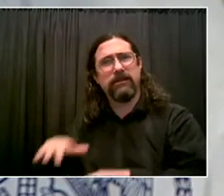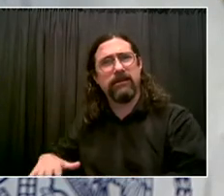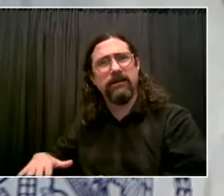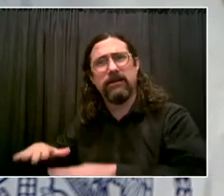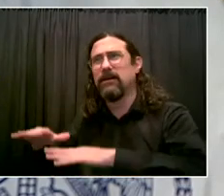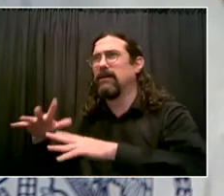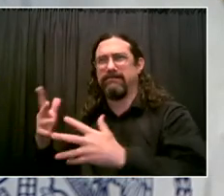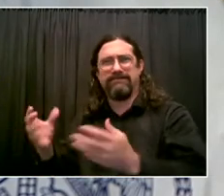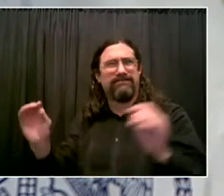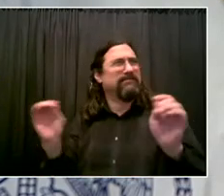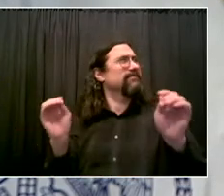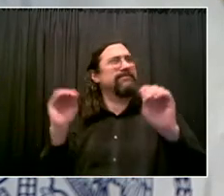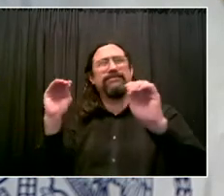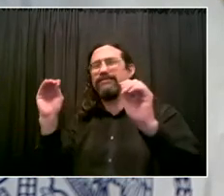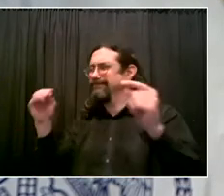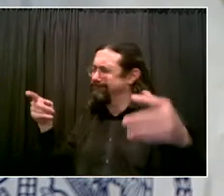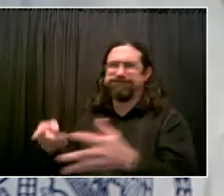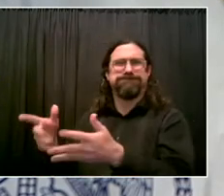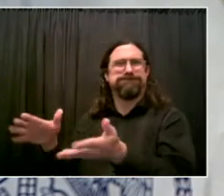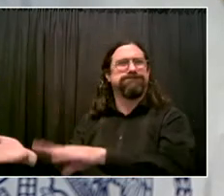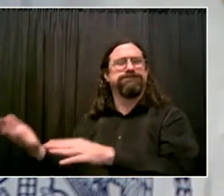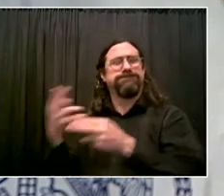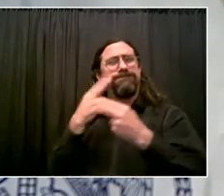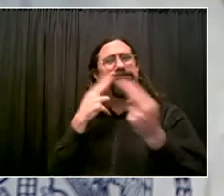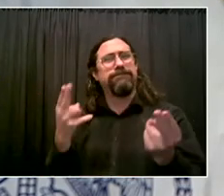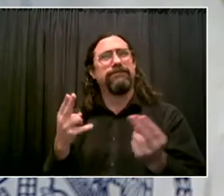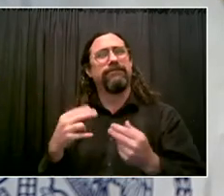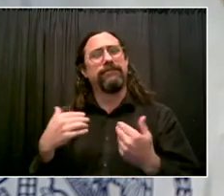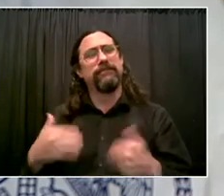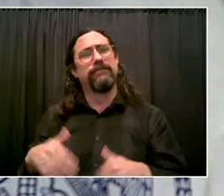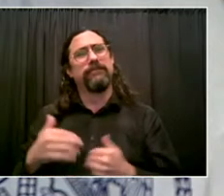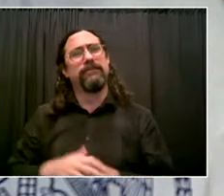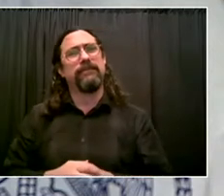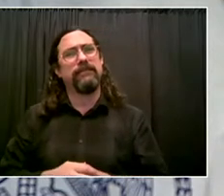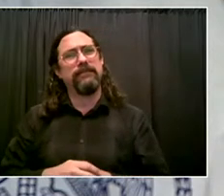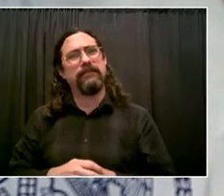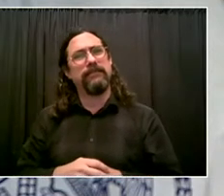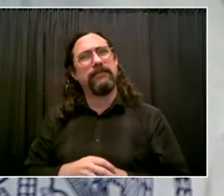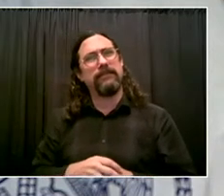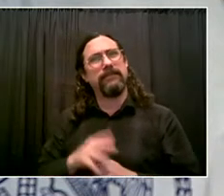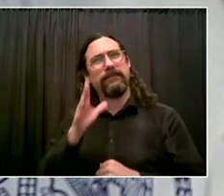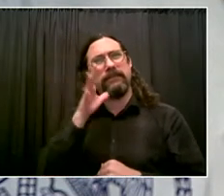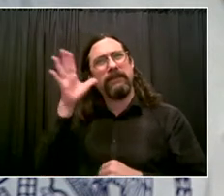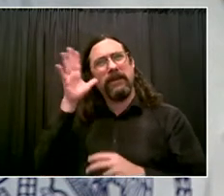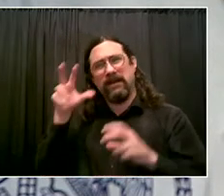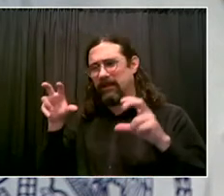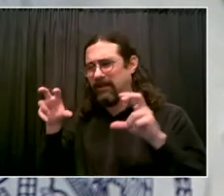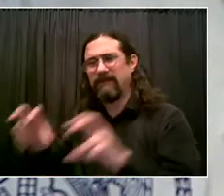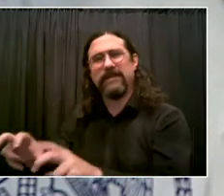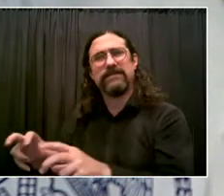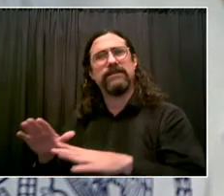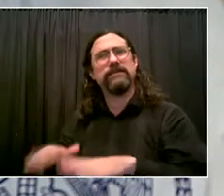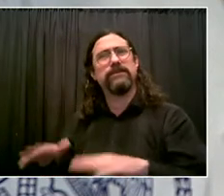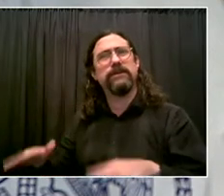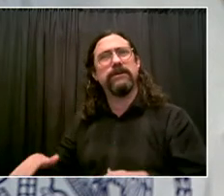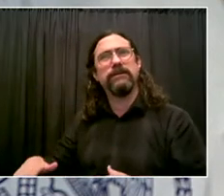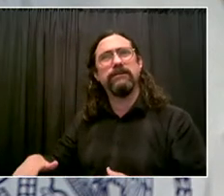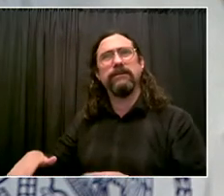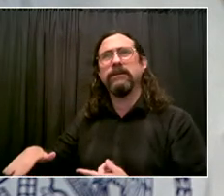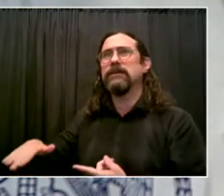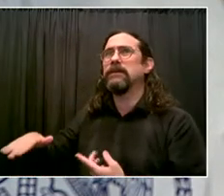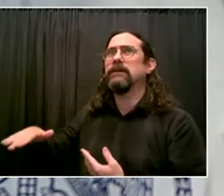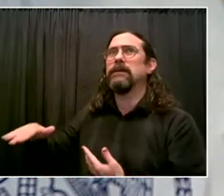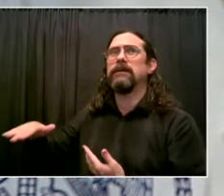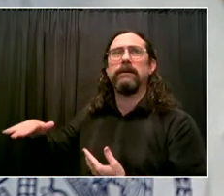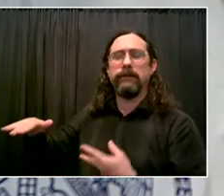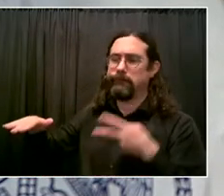and you're supposed to leave this earth ahead of them. These parents were grappling with the sudden, shocking, horrible loss